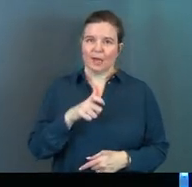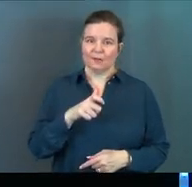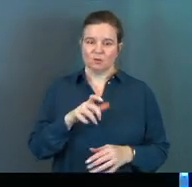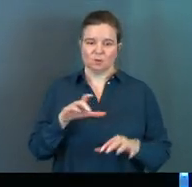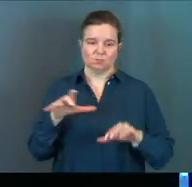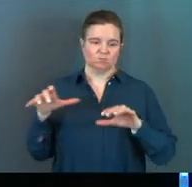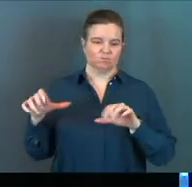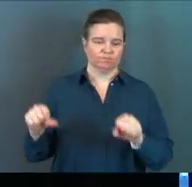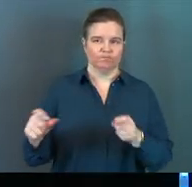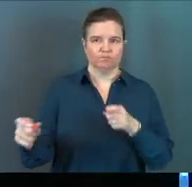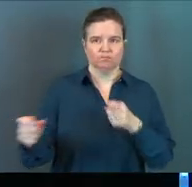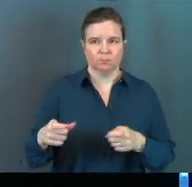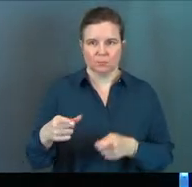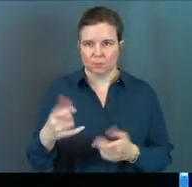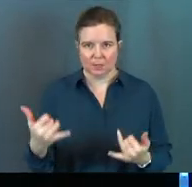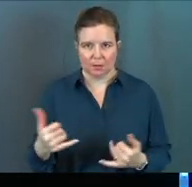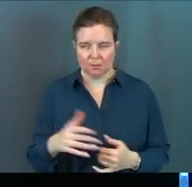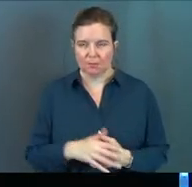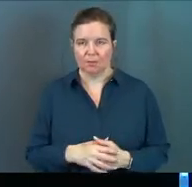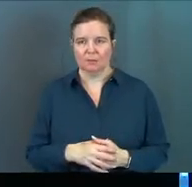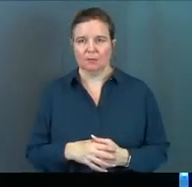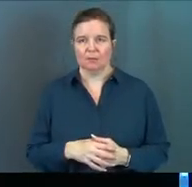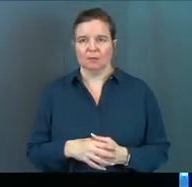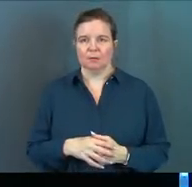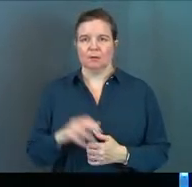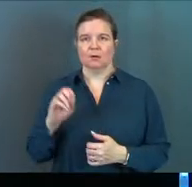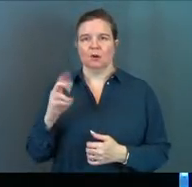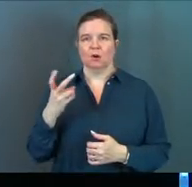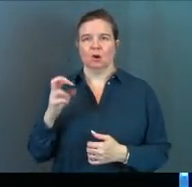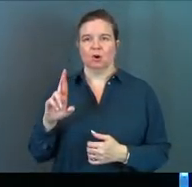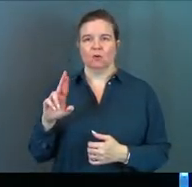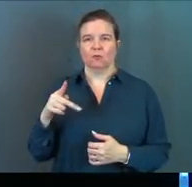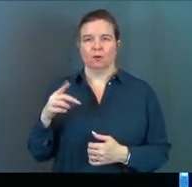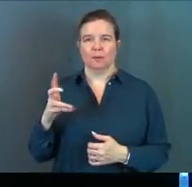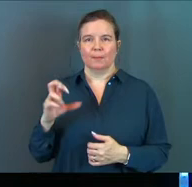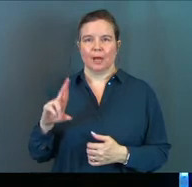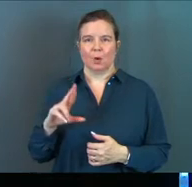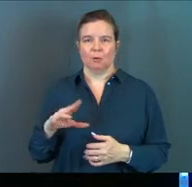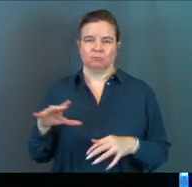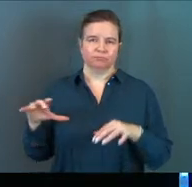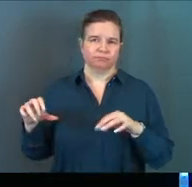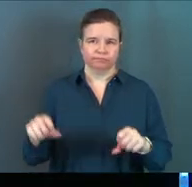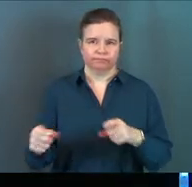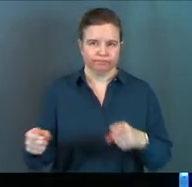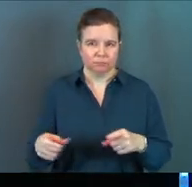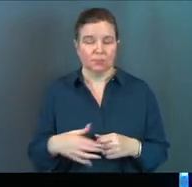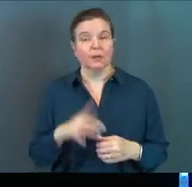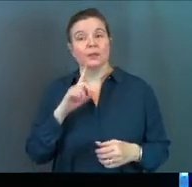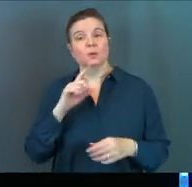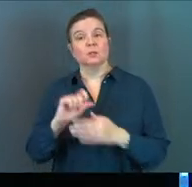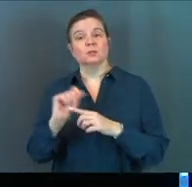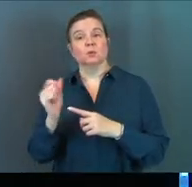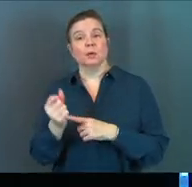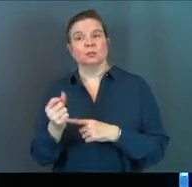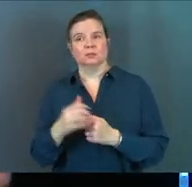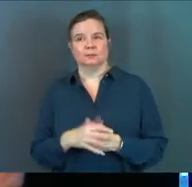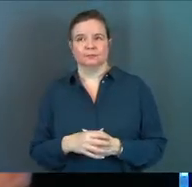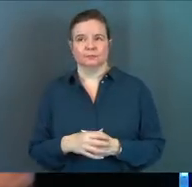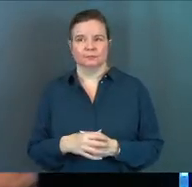overpower you right now. Overpower is an interesting word. There was a situation